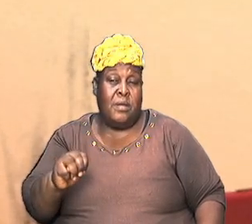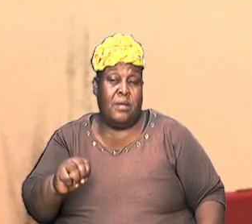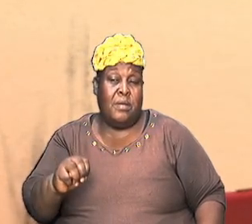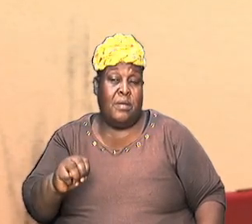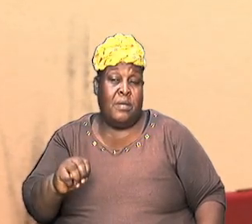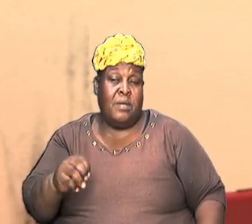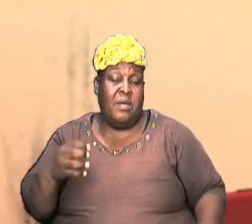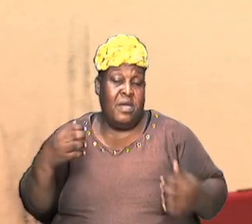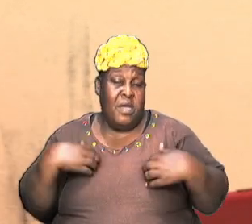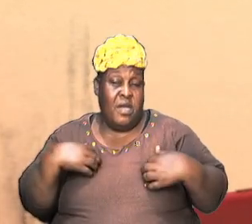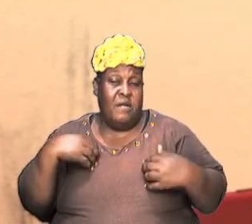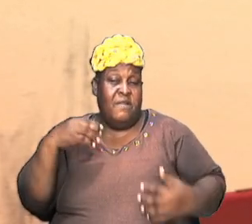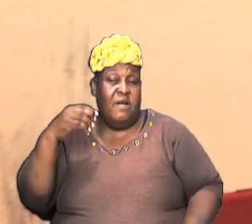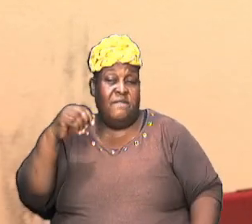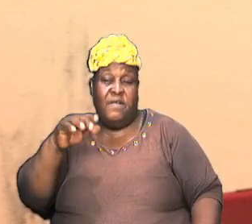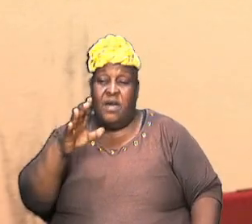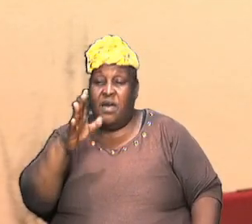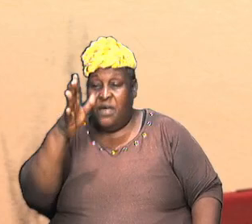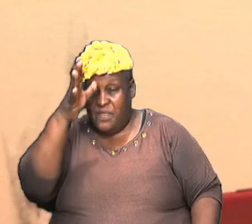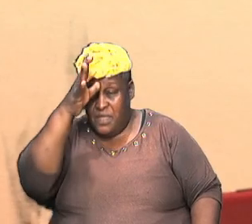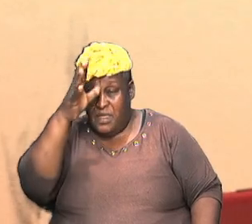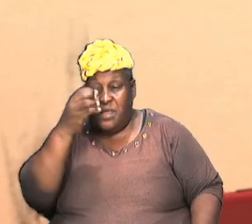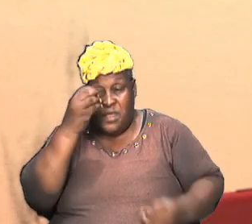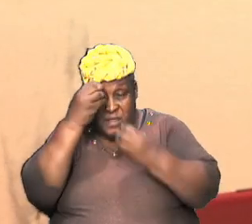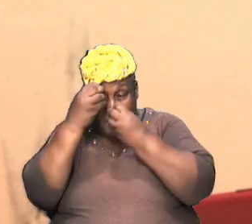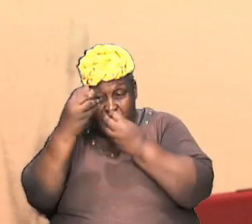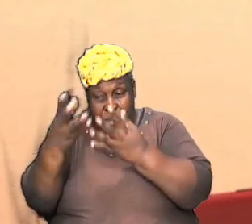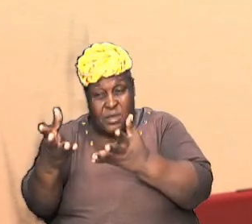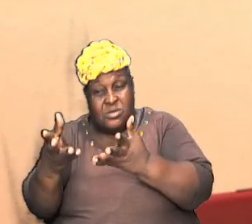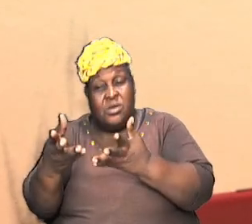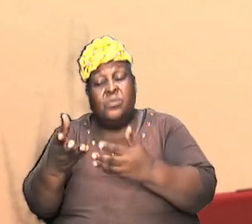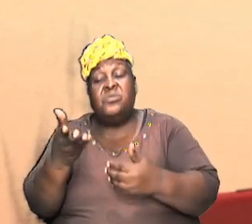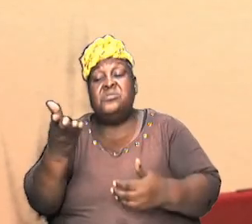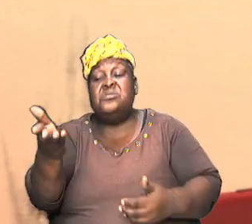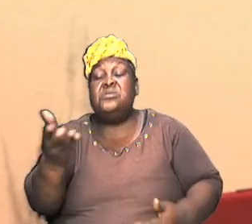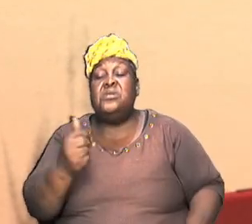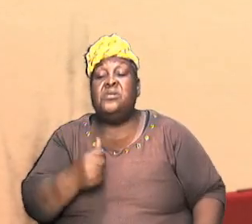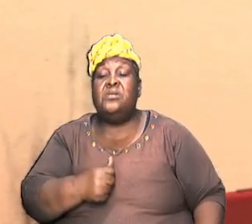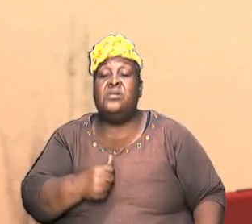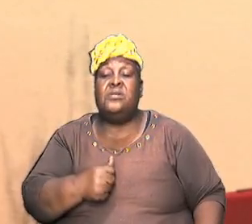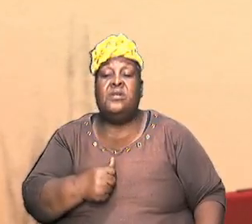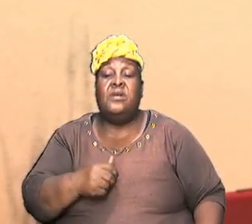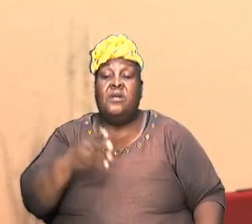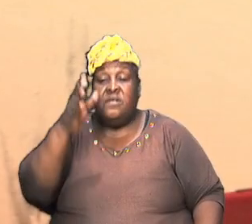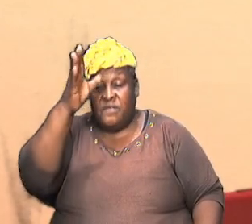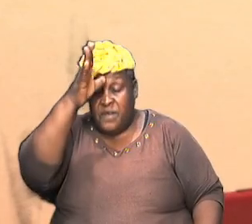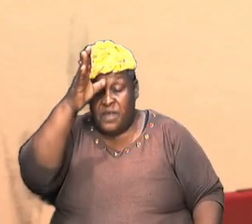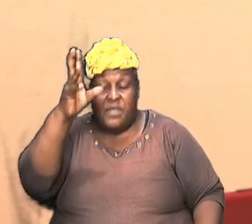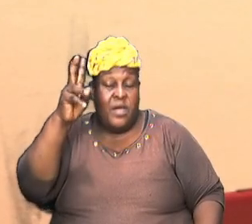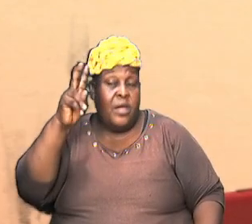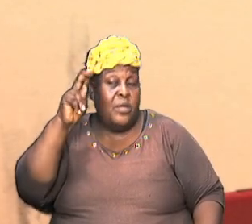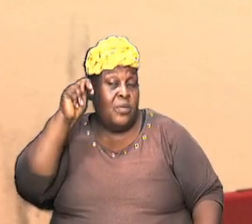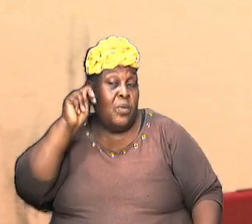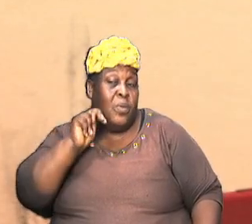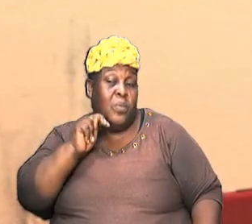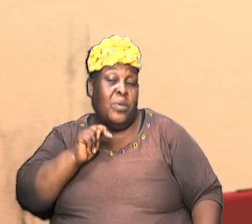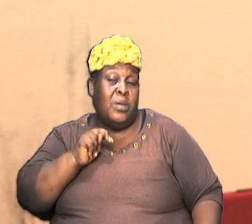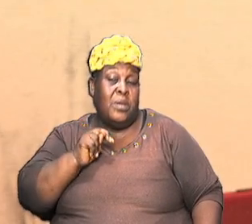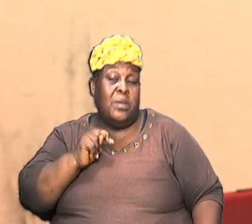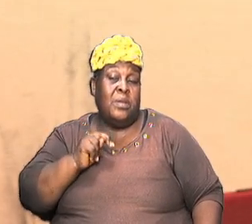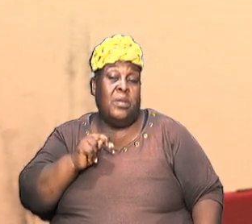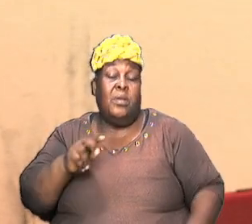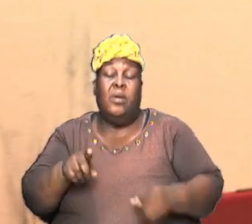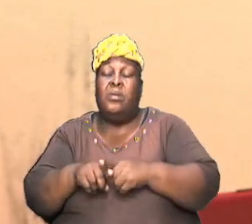had a father and the information was there because his father was Noah but you could also have information